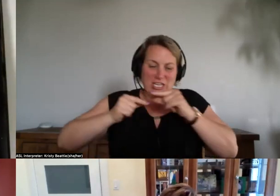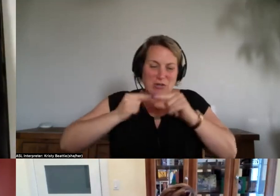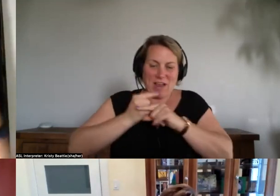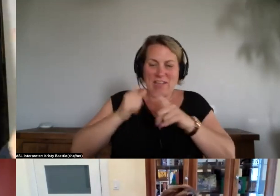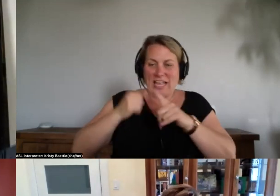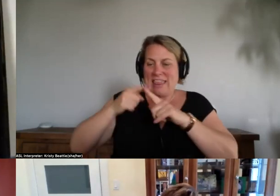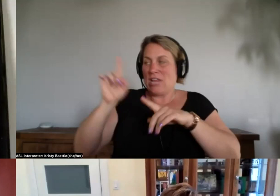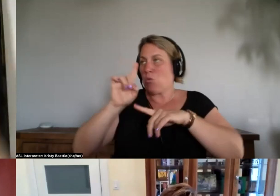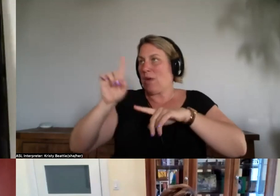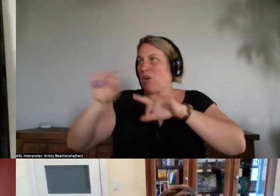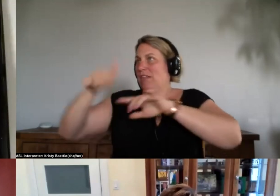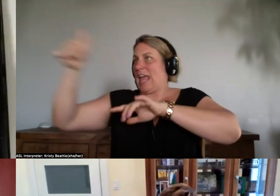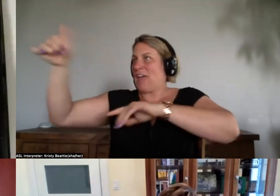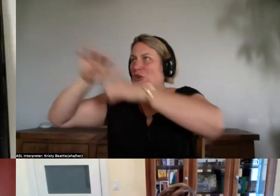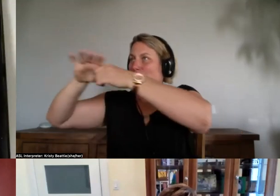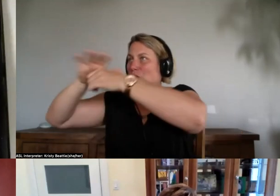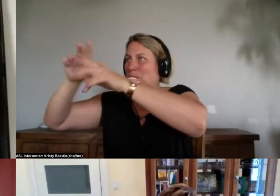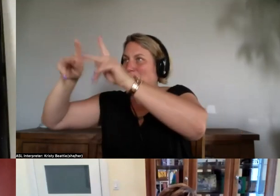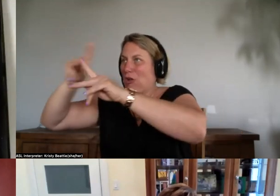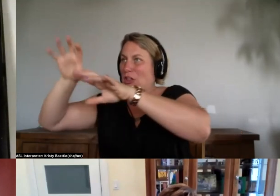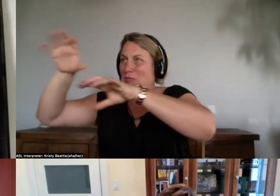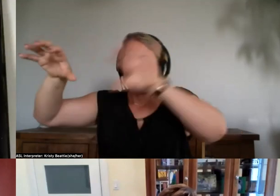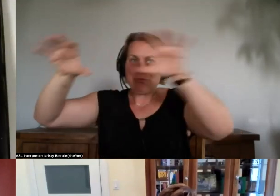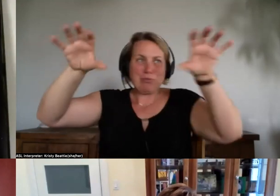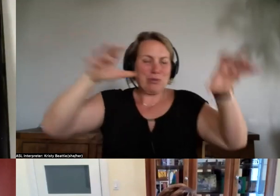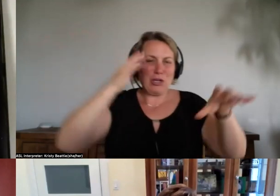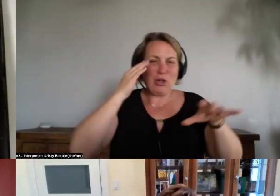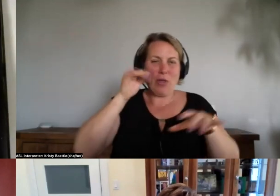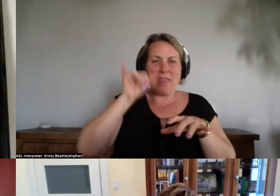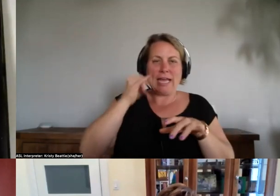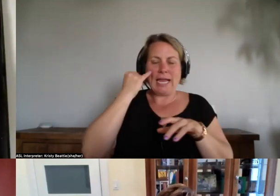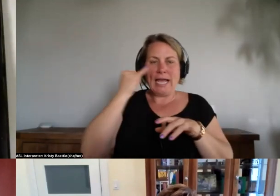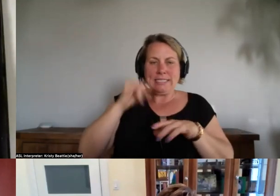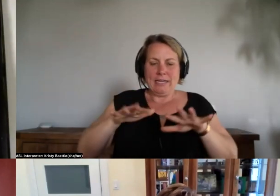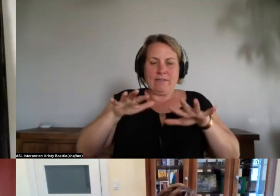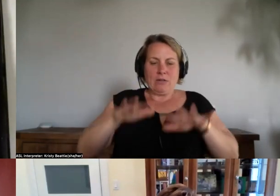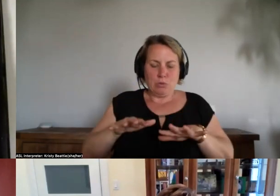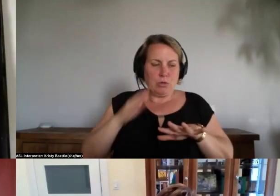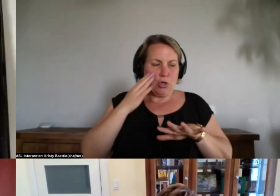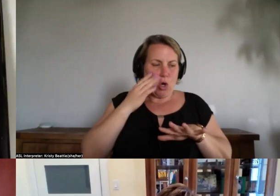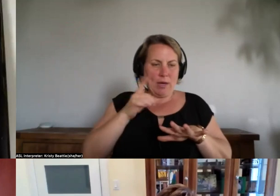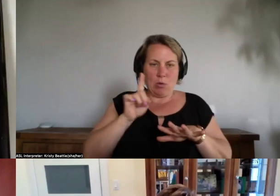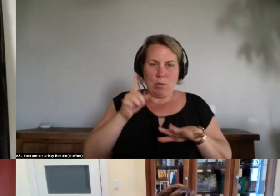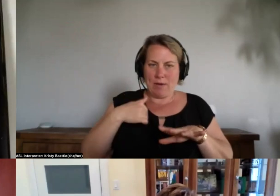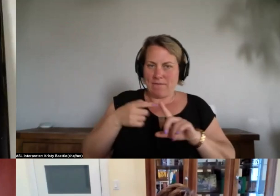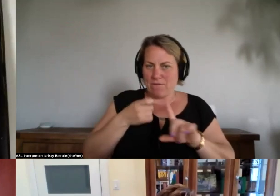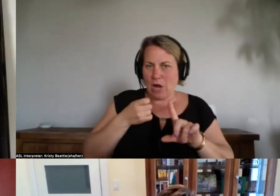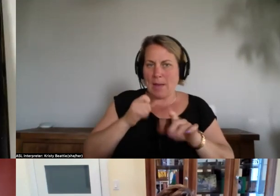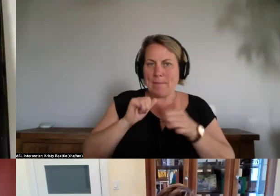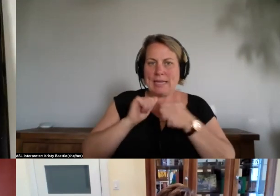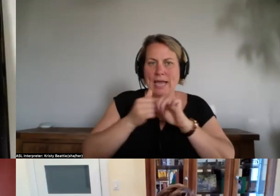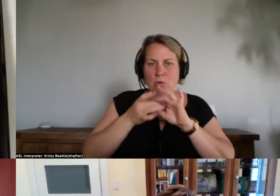people are geographically so um that orienting is a really uh important part